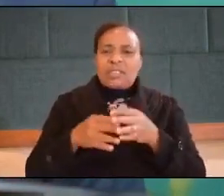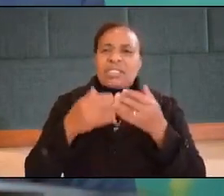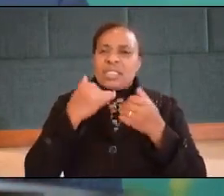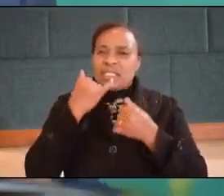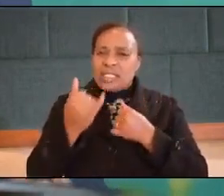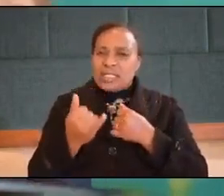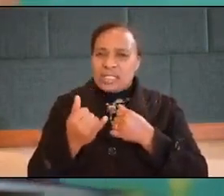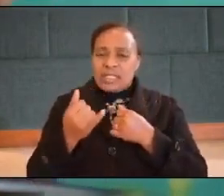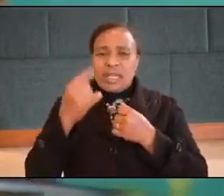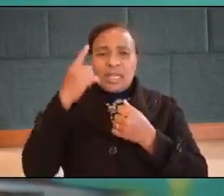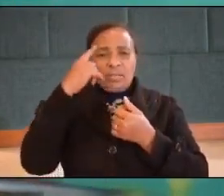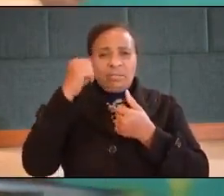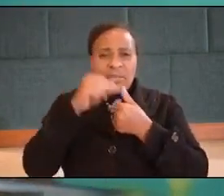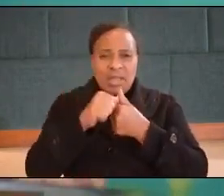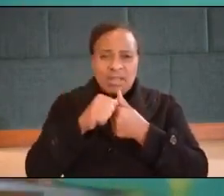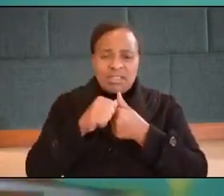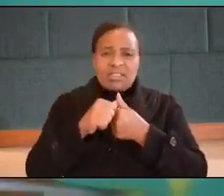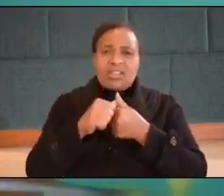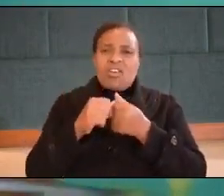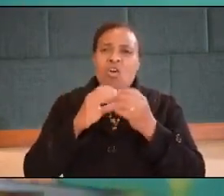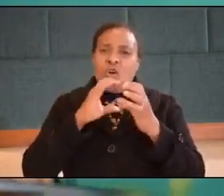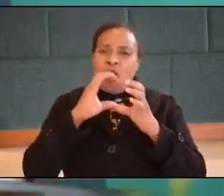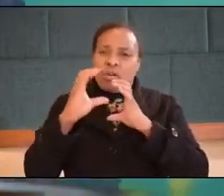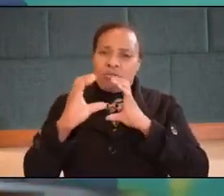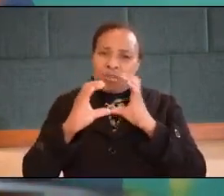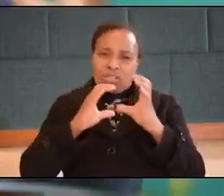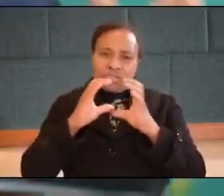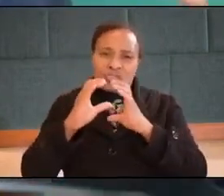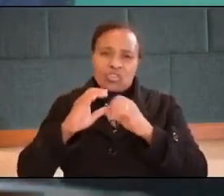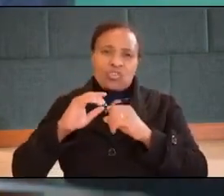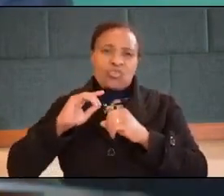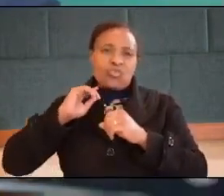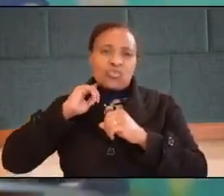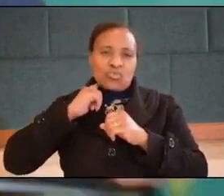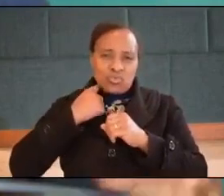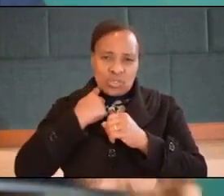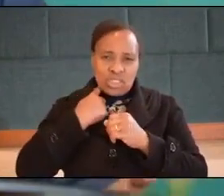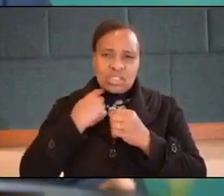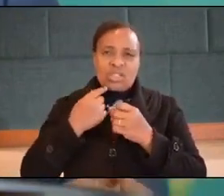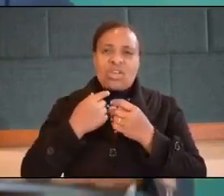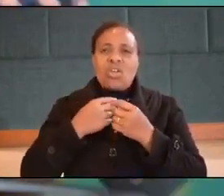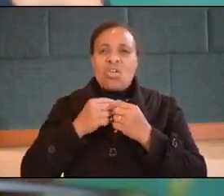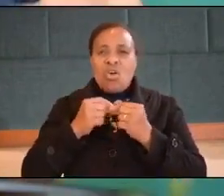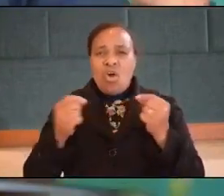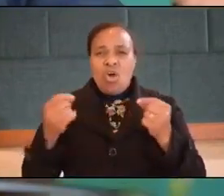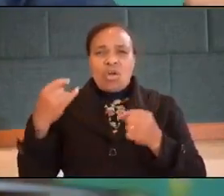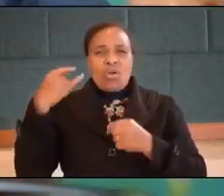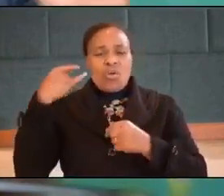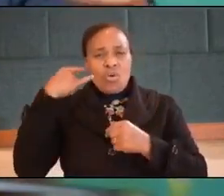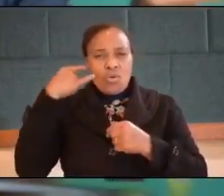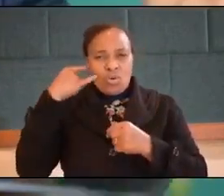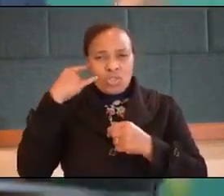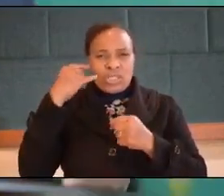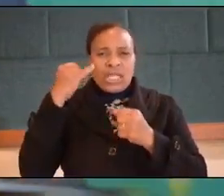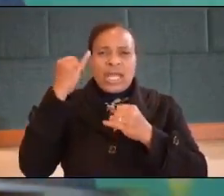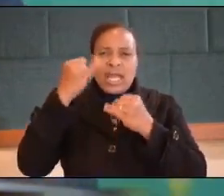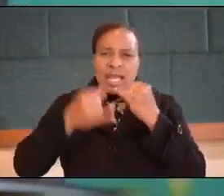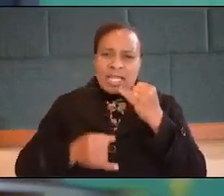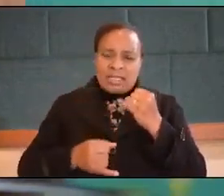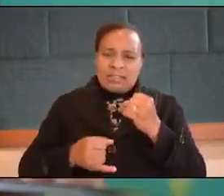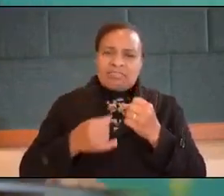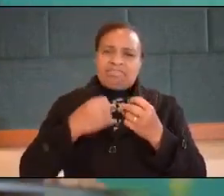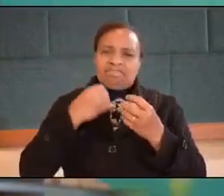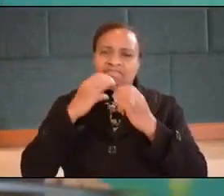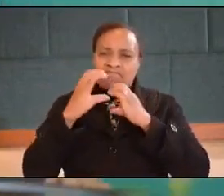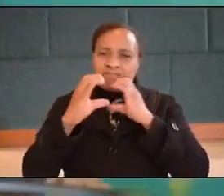can remember the intimate conversations the long phone calls and the endless chats that we